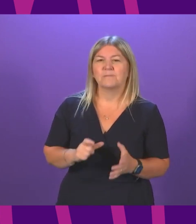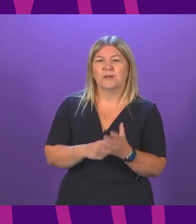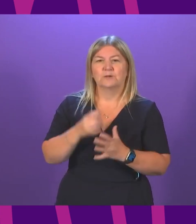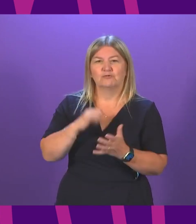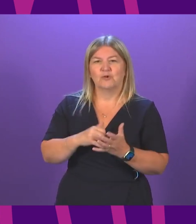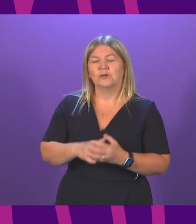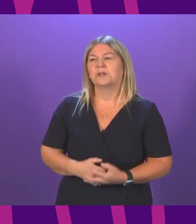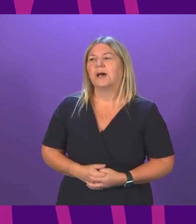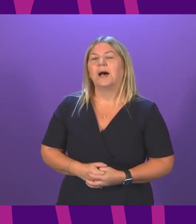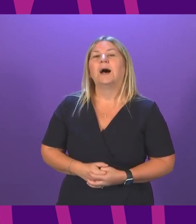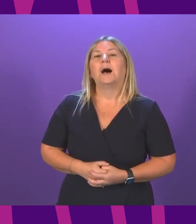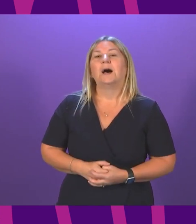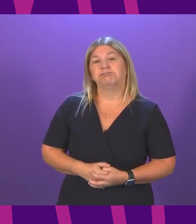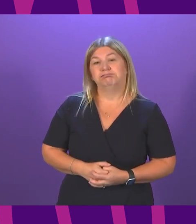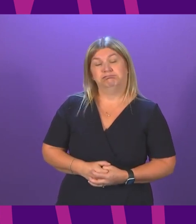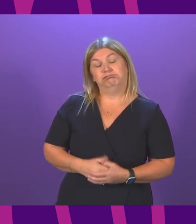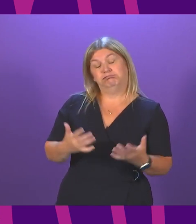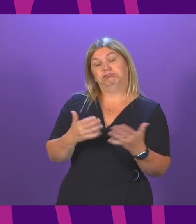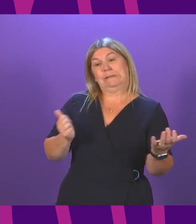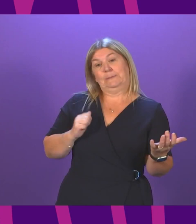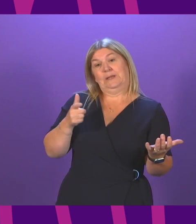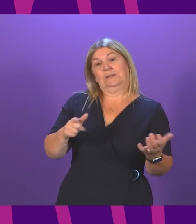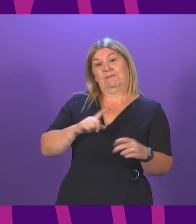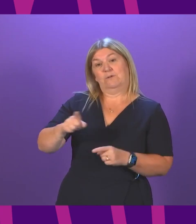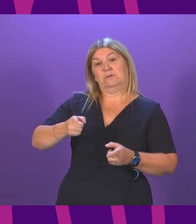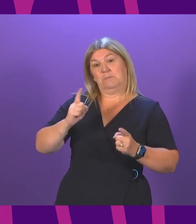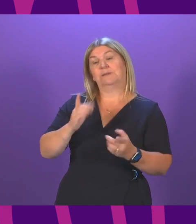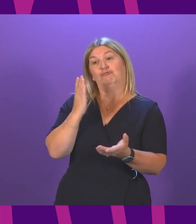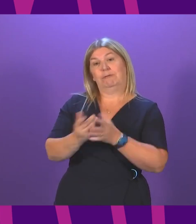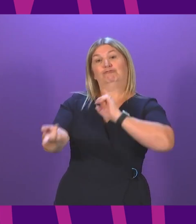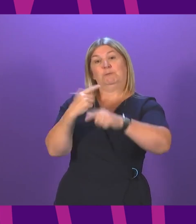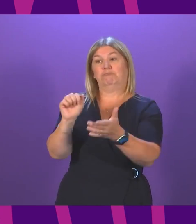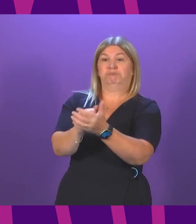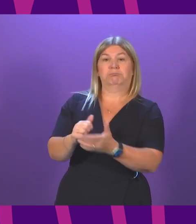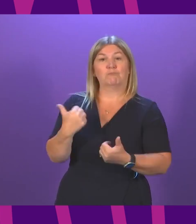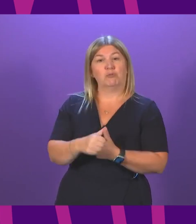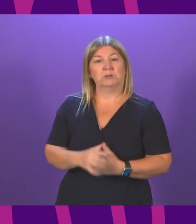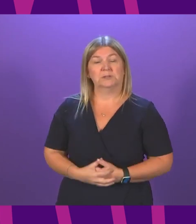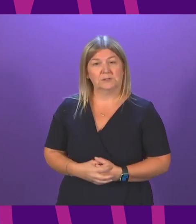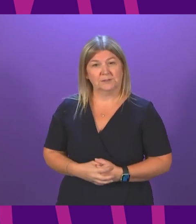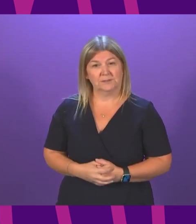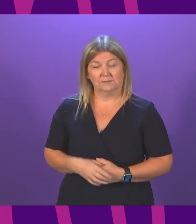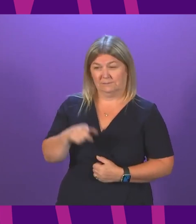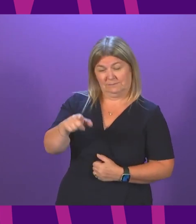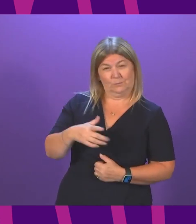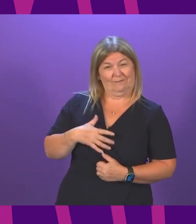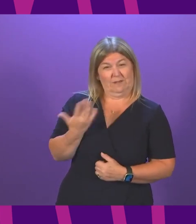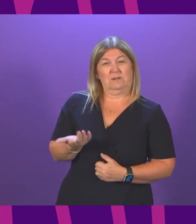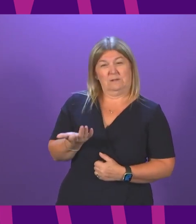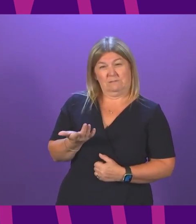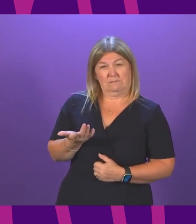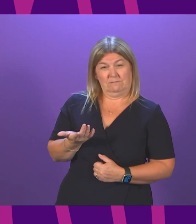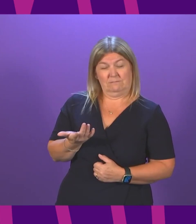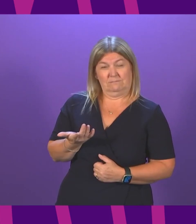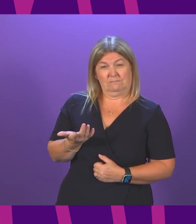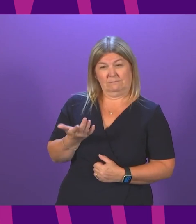Is it too much to expect to have a First Minister to answer First Minister's questions? Unless the First Minister has failed to notice it, Parliament